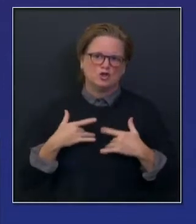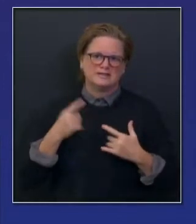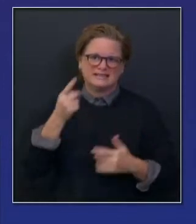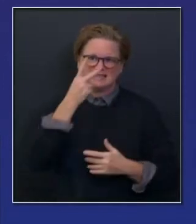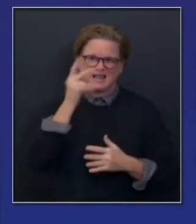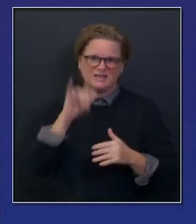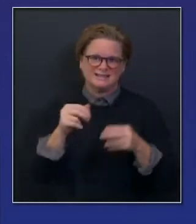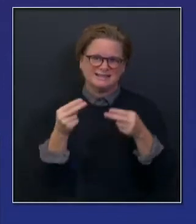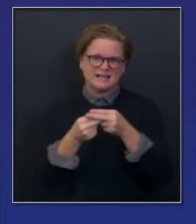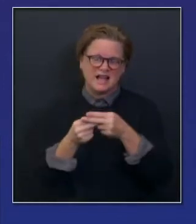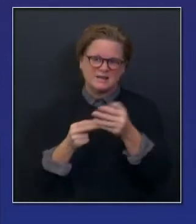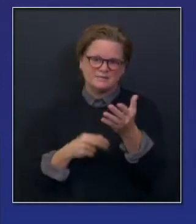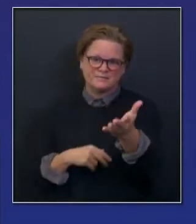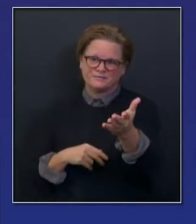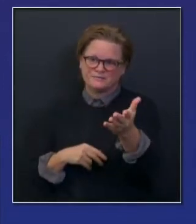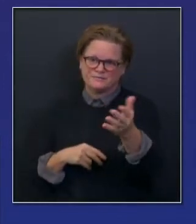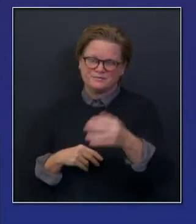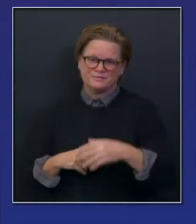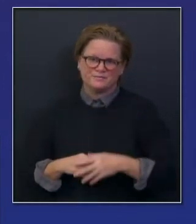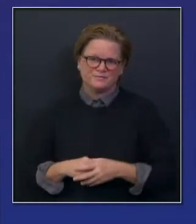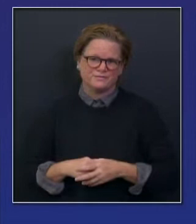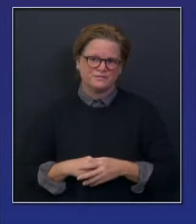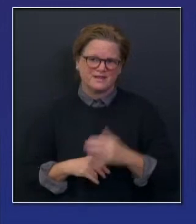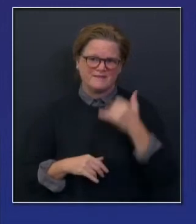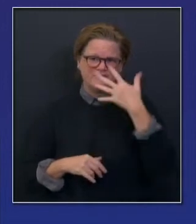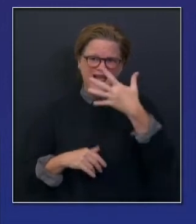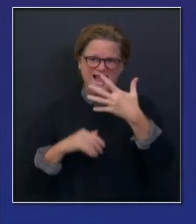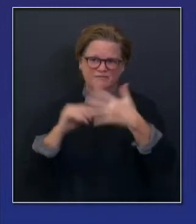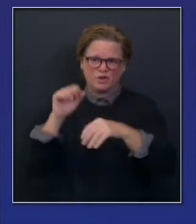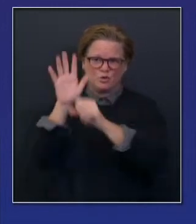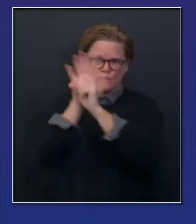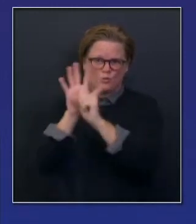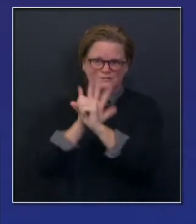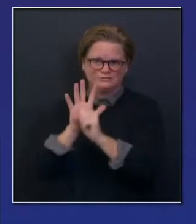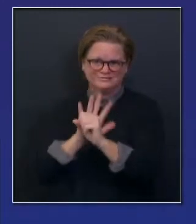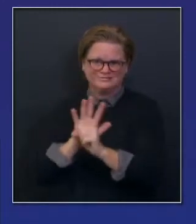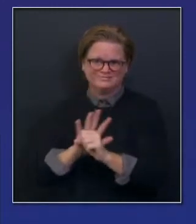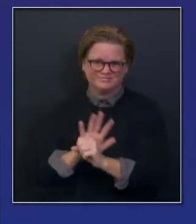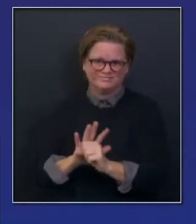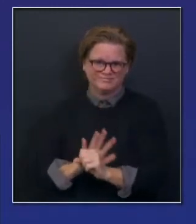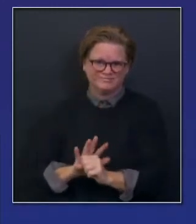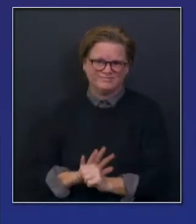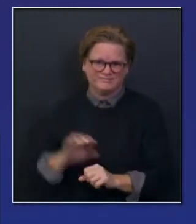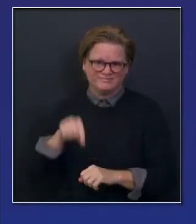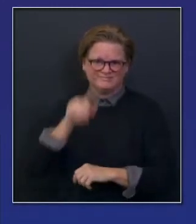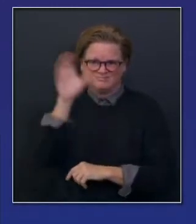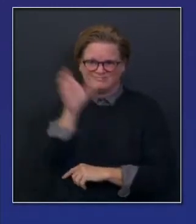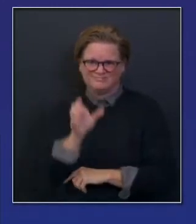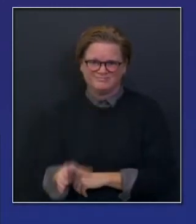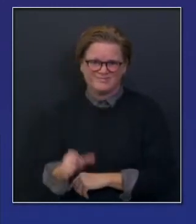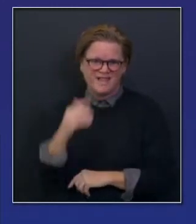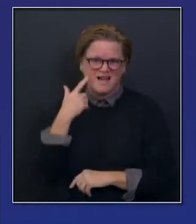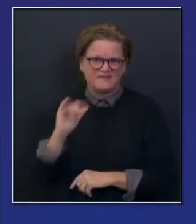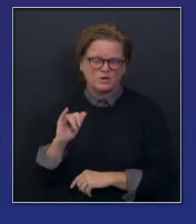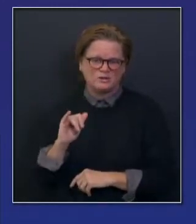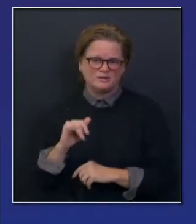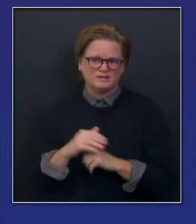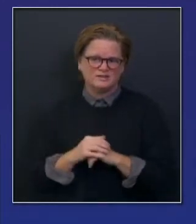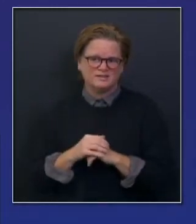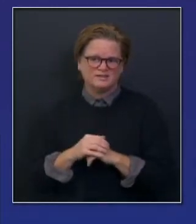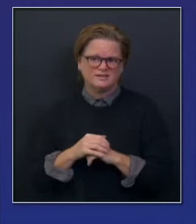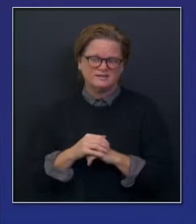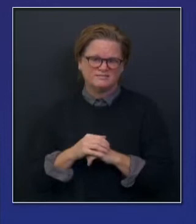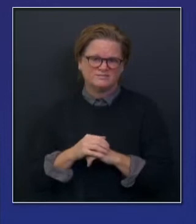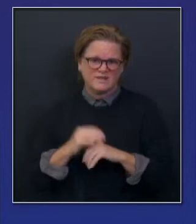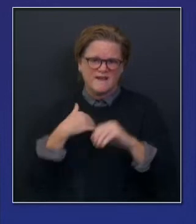You can see these five regions in the state that we have identified. These are the large regions in the state where